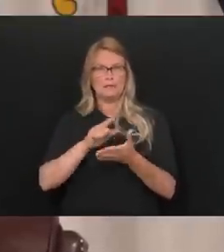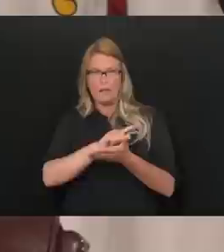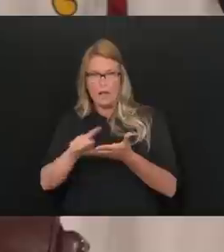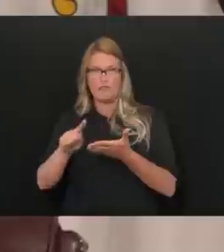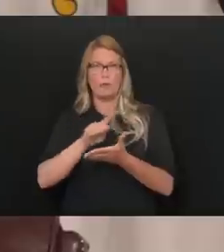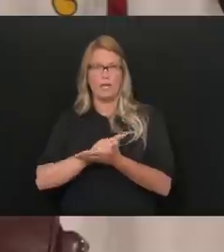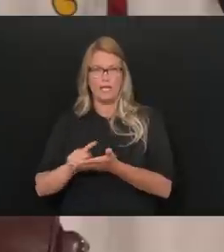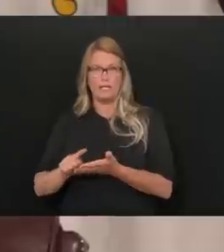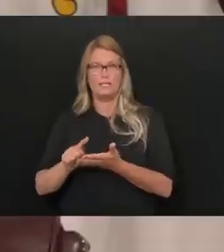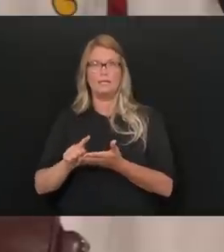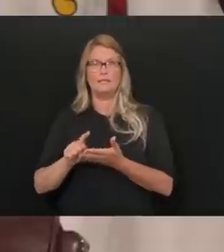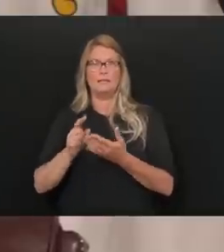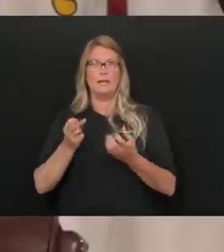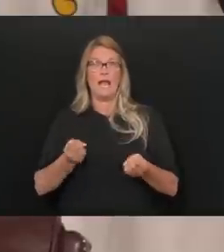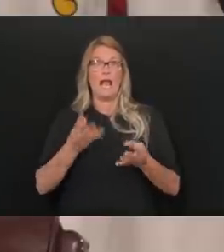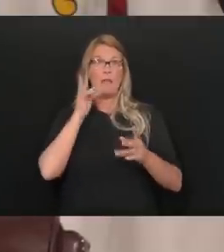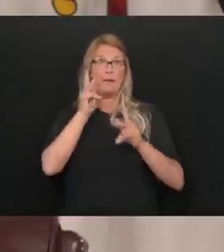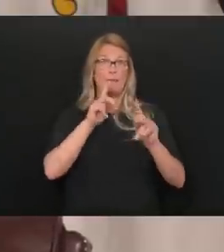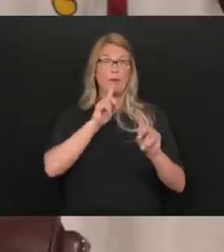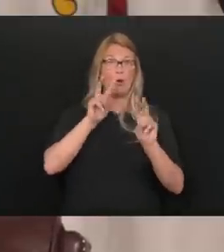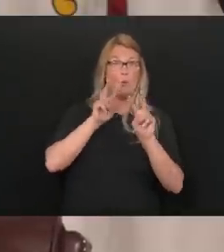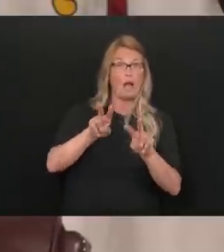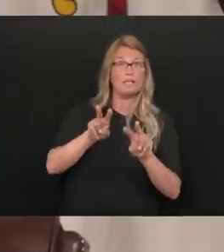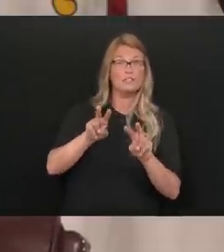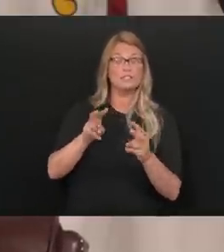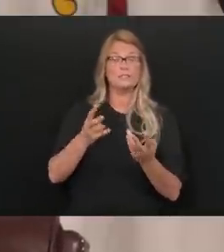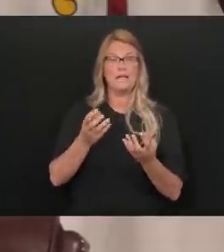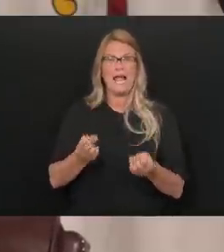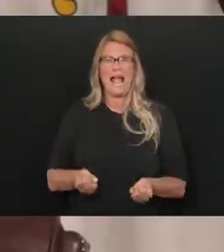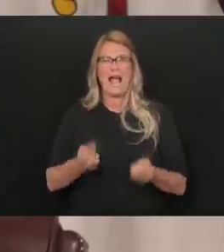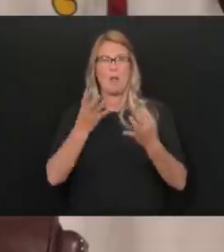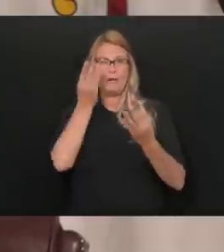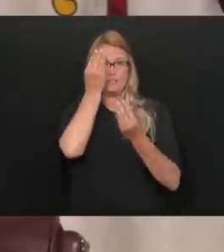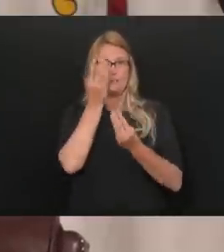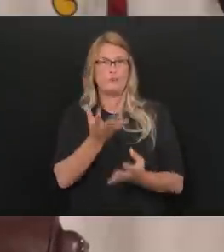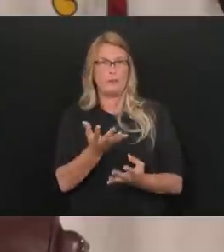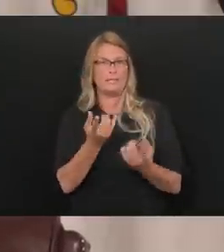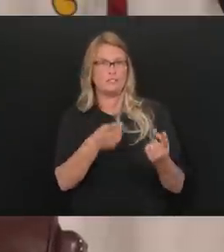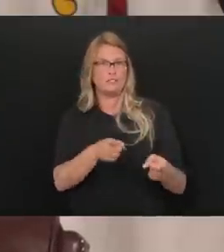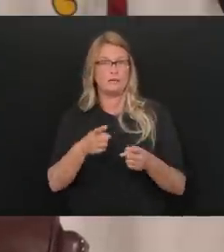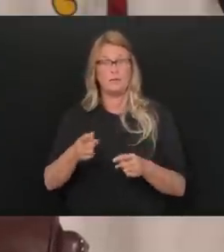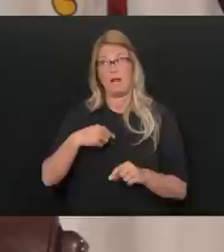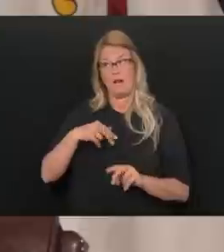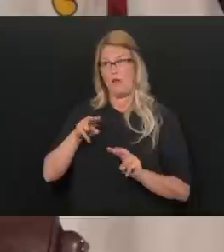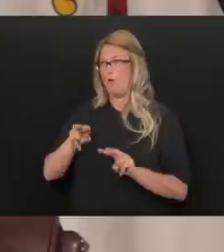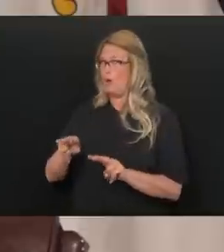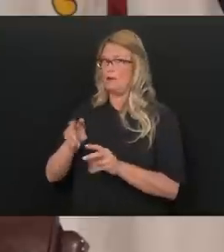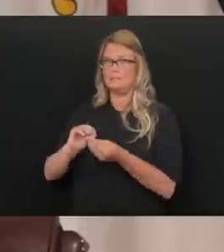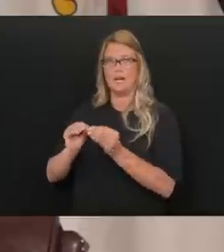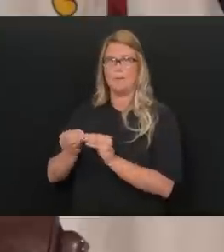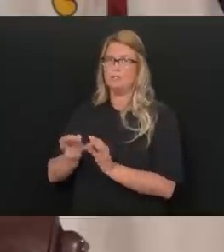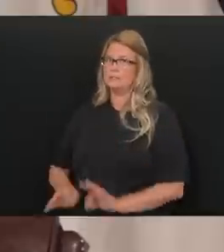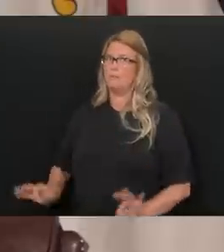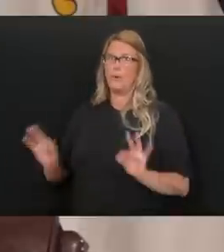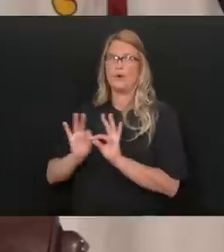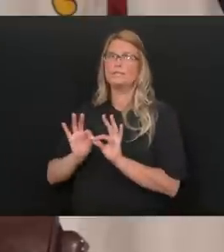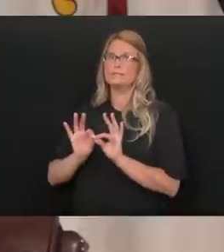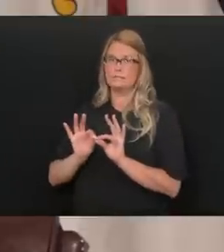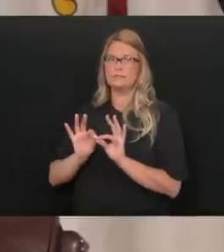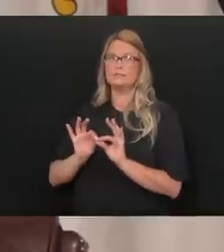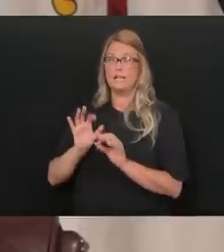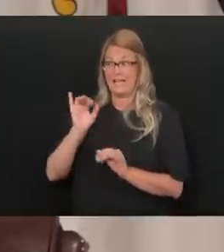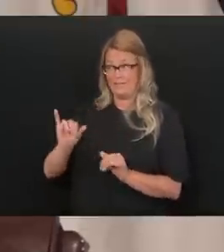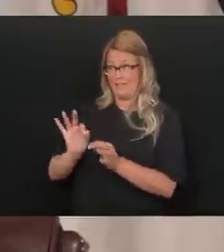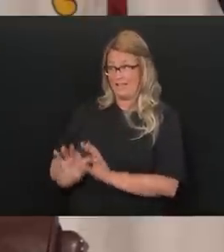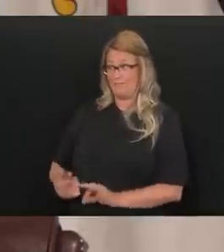number of people that are viewing and, uh, the, amount of information that's coming and we'll watch the numbers, you know, if in fact, the numbers begin